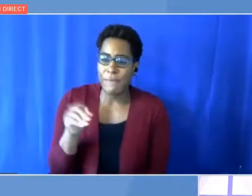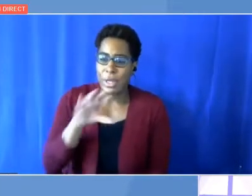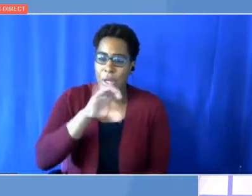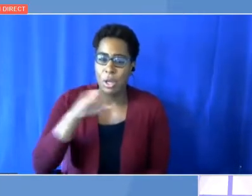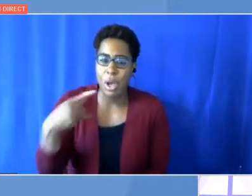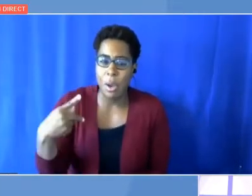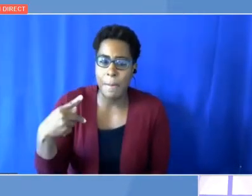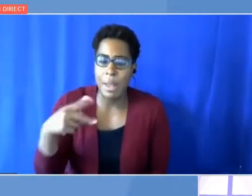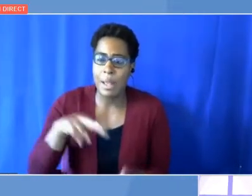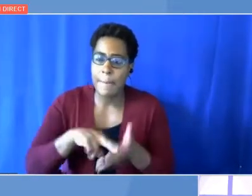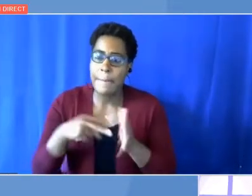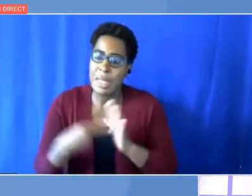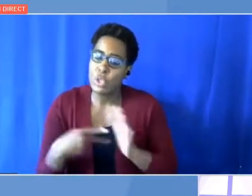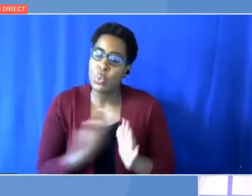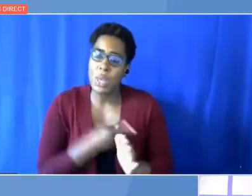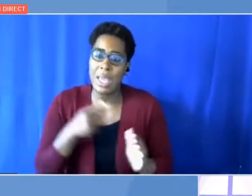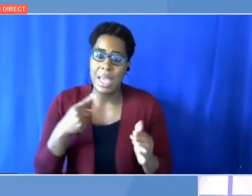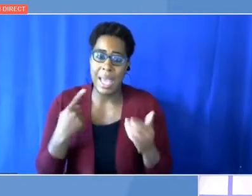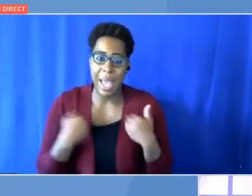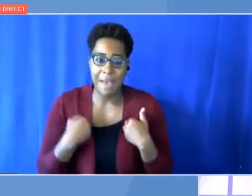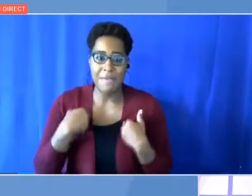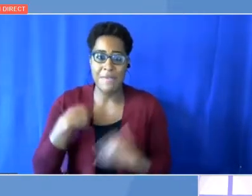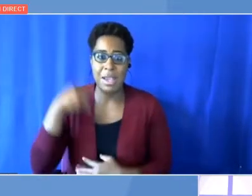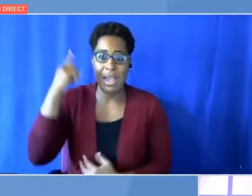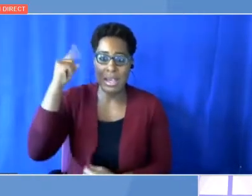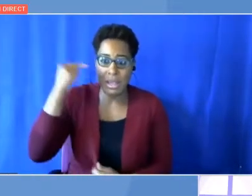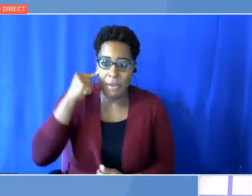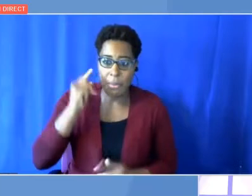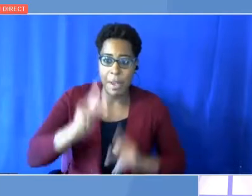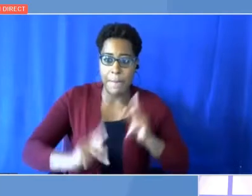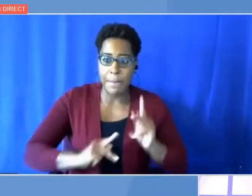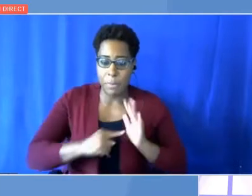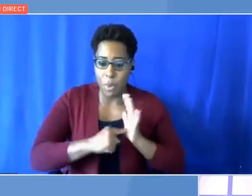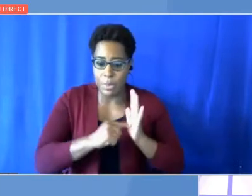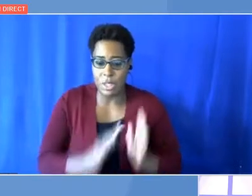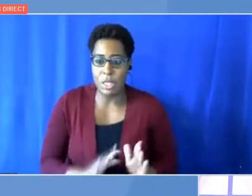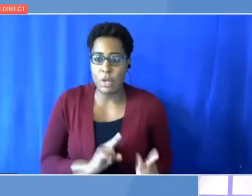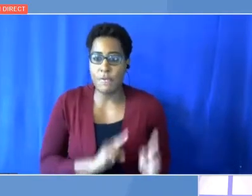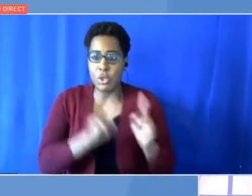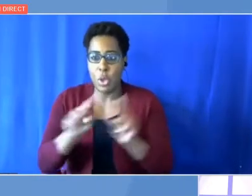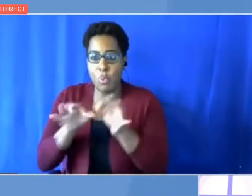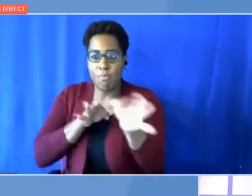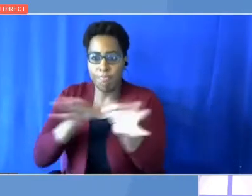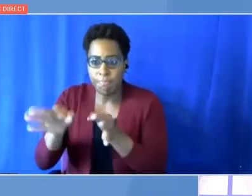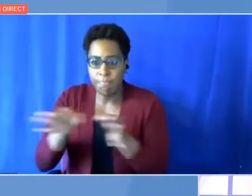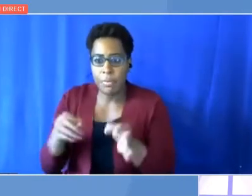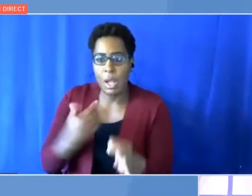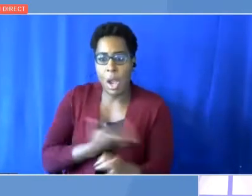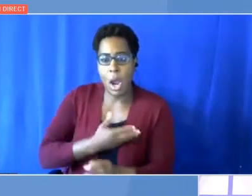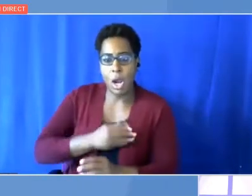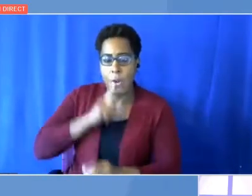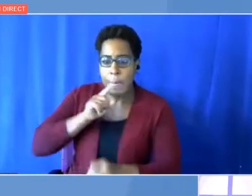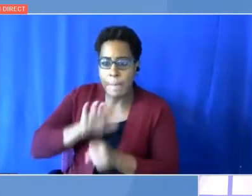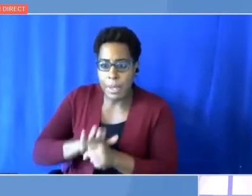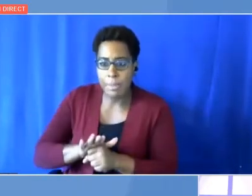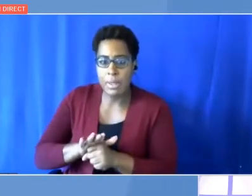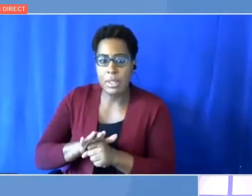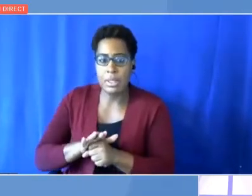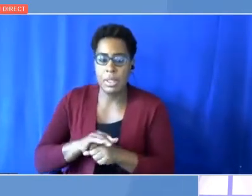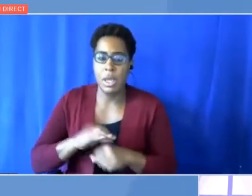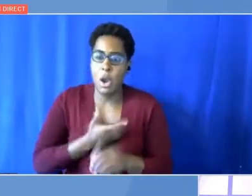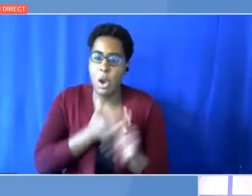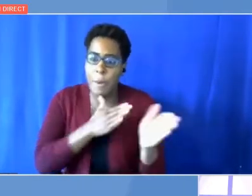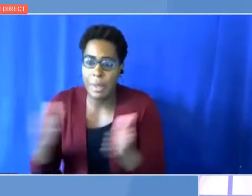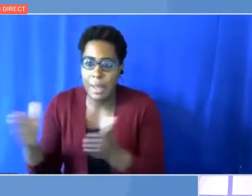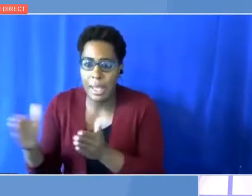to go there and make clear what is your commitment for Africa. It's It's how to do things.